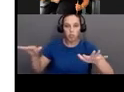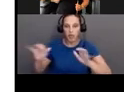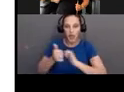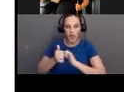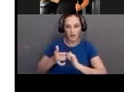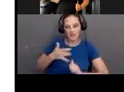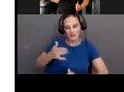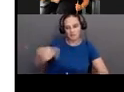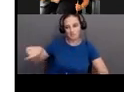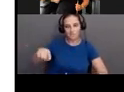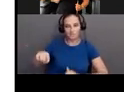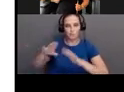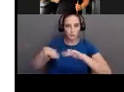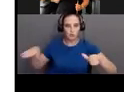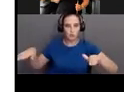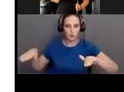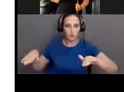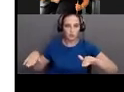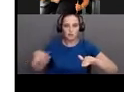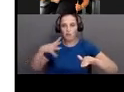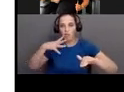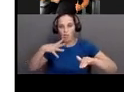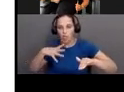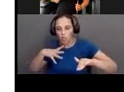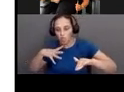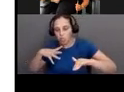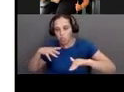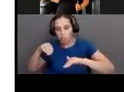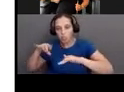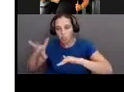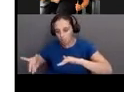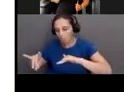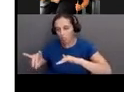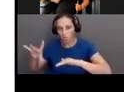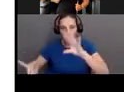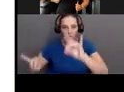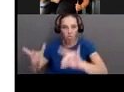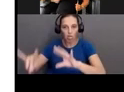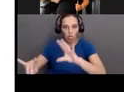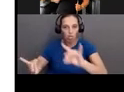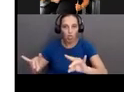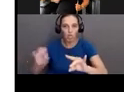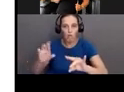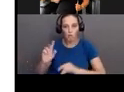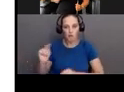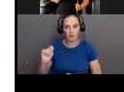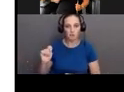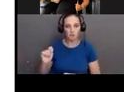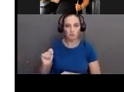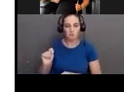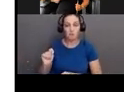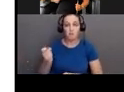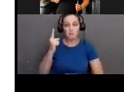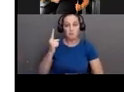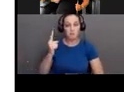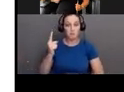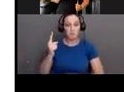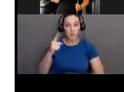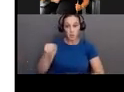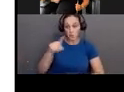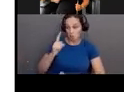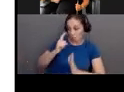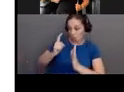And a lot of times people don't have symptoms of this, so you're not going to know that a toddler is